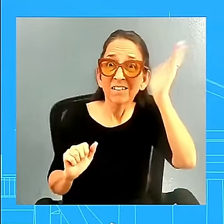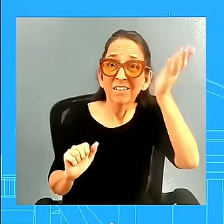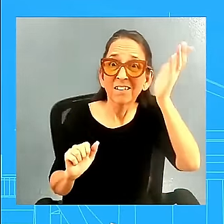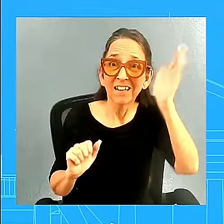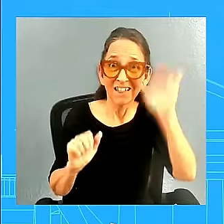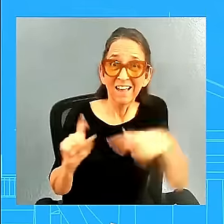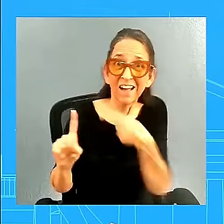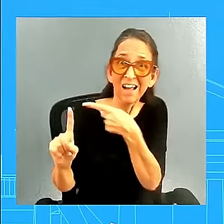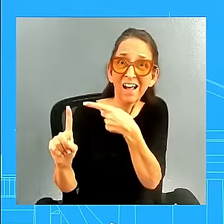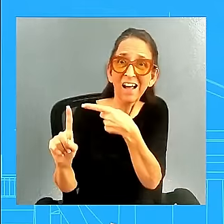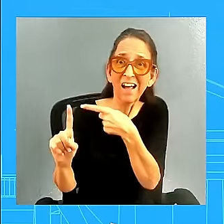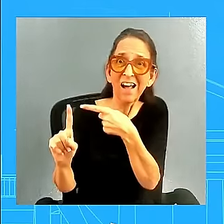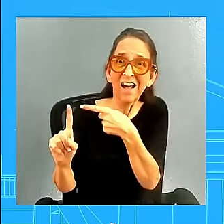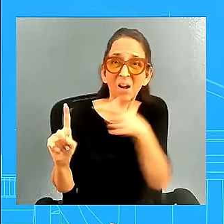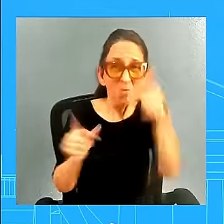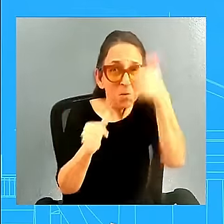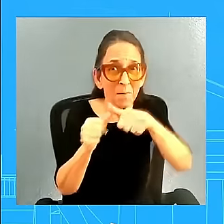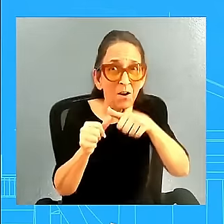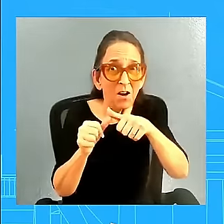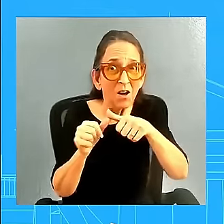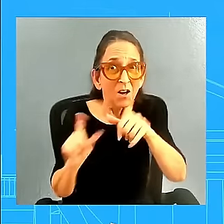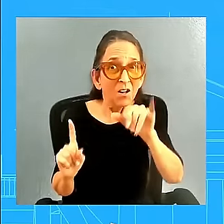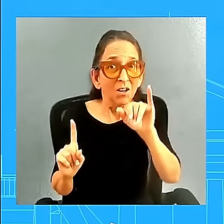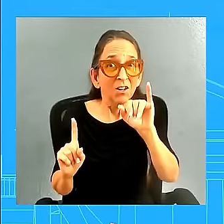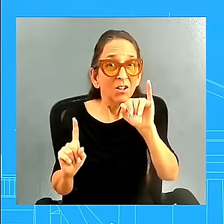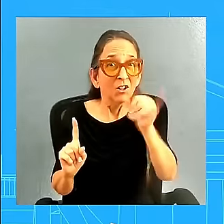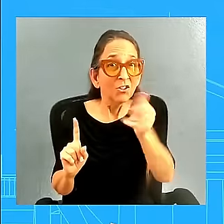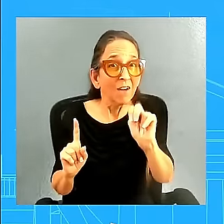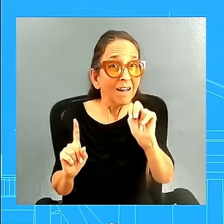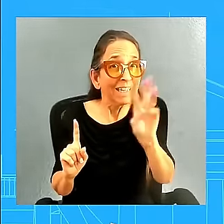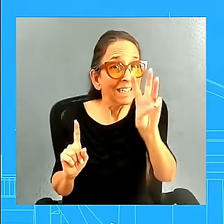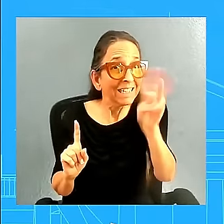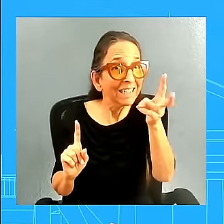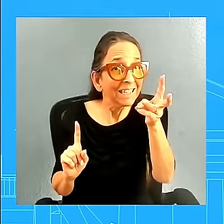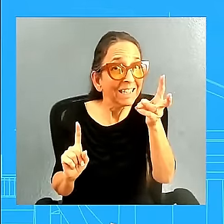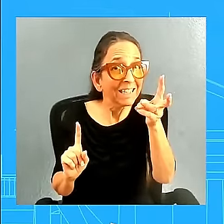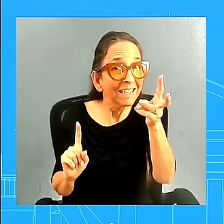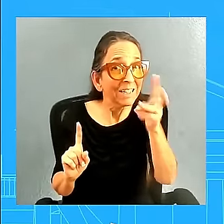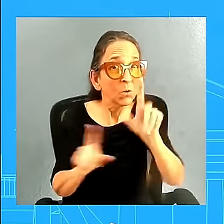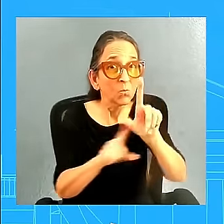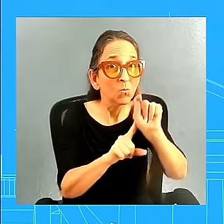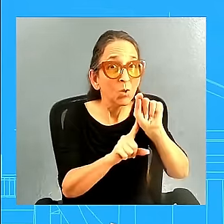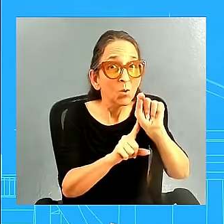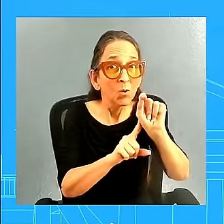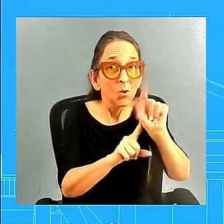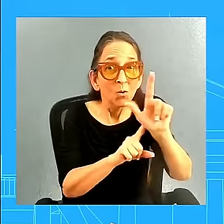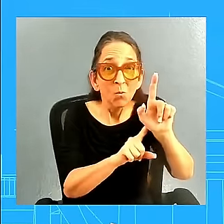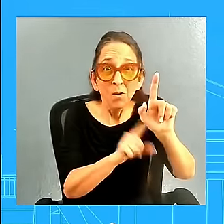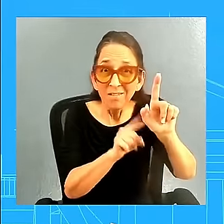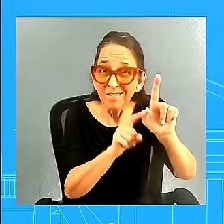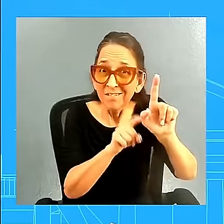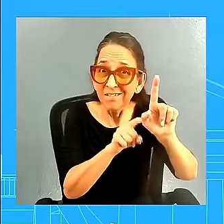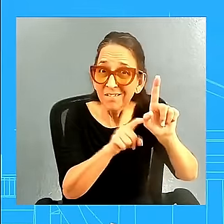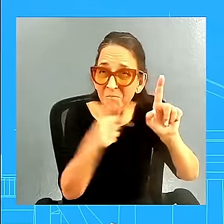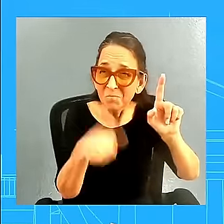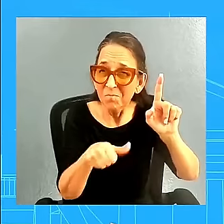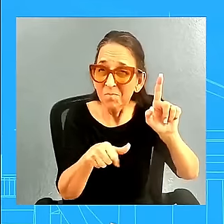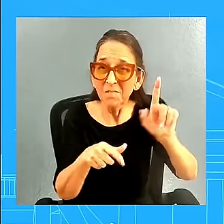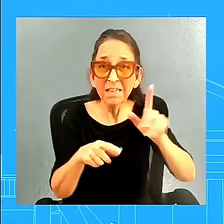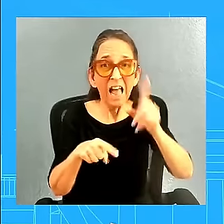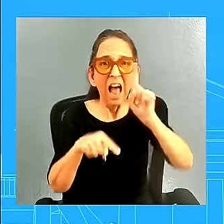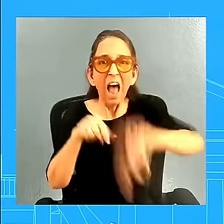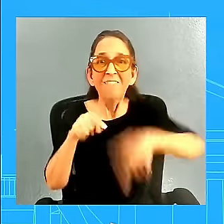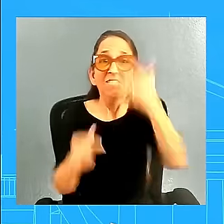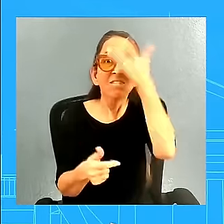six, 2020, 21, 2021, because it was, it's something that we cannot forget, a dark day on our democracy, a